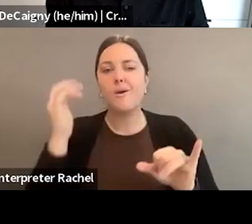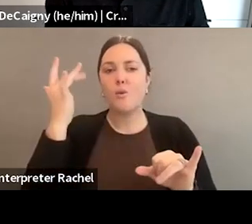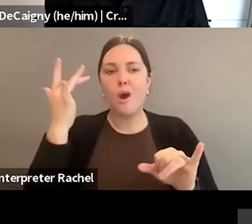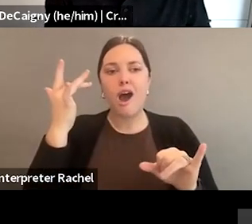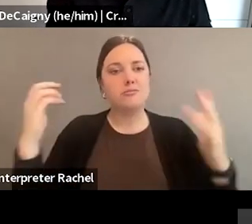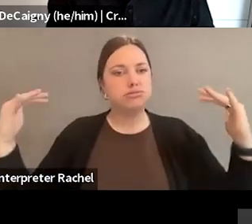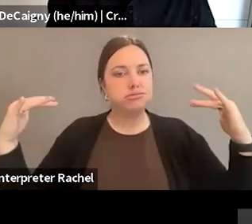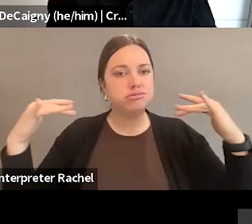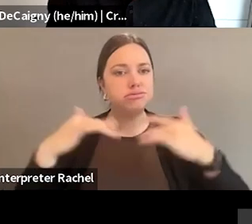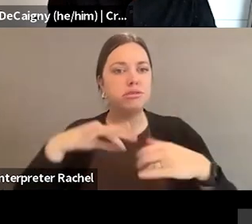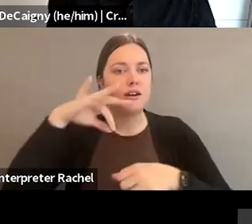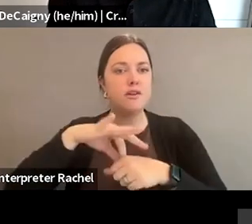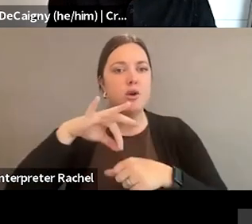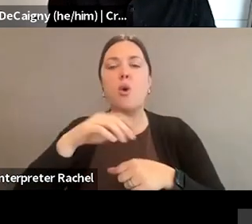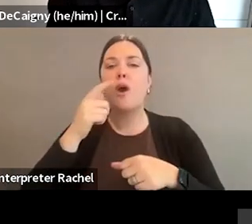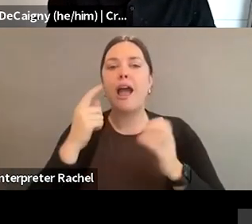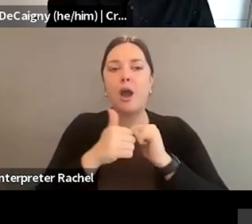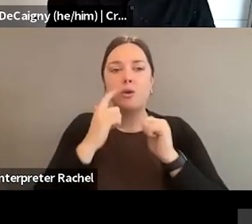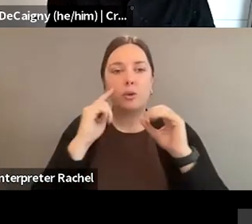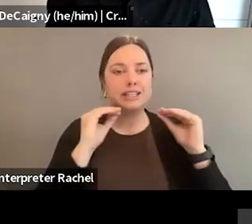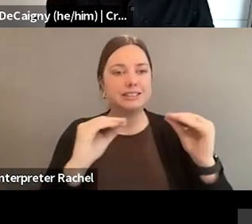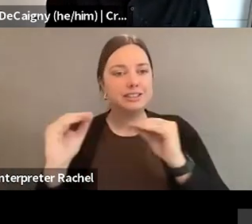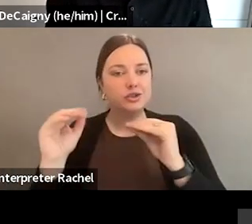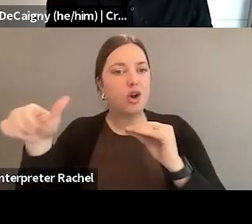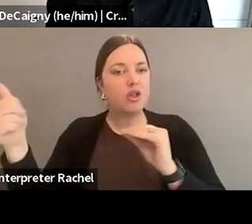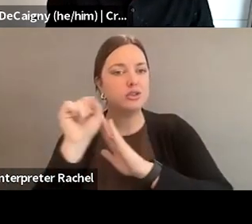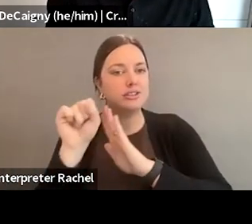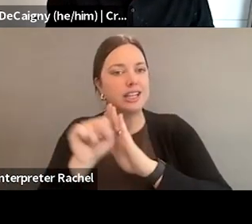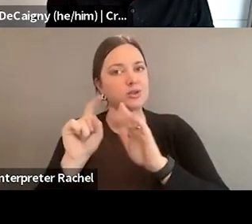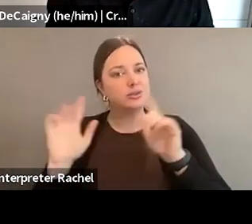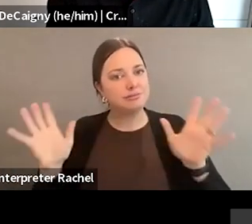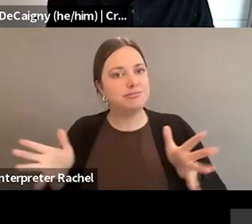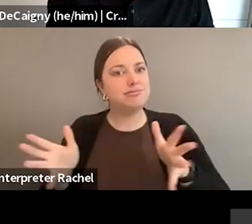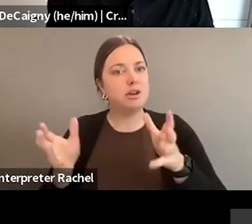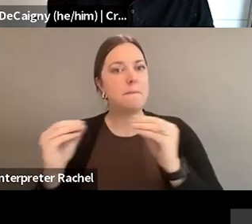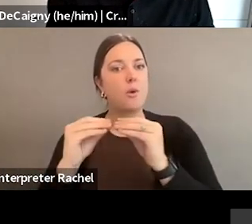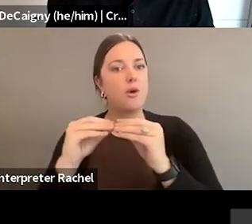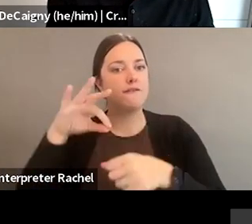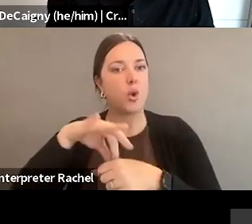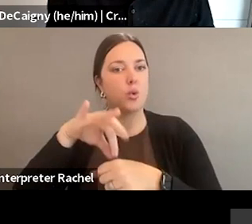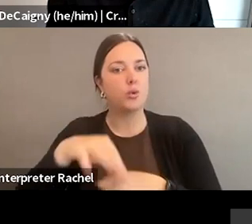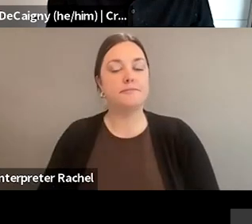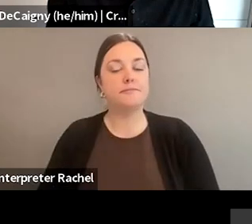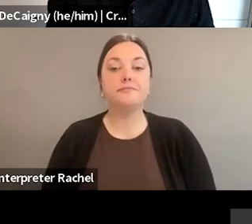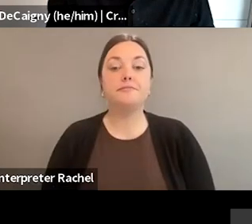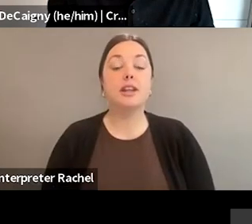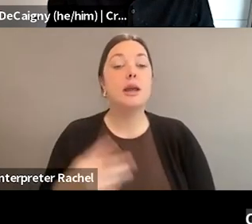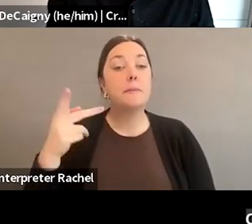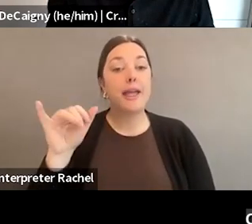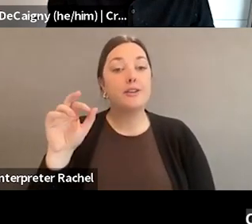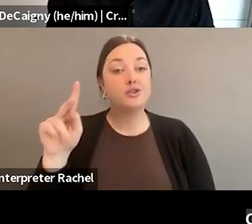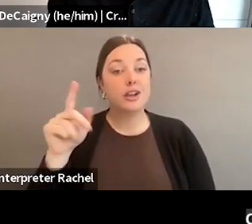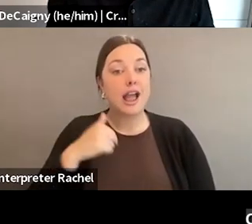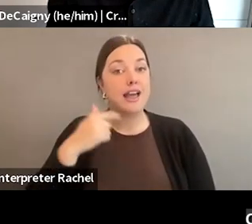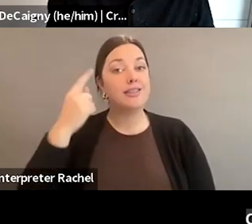such big numbers? What can you teach others in other states to make that happen? Well, I believe they're still going to be doing